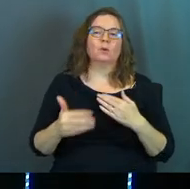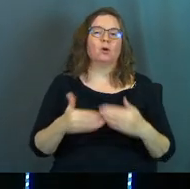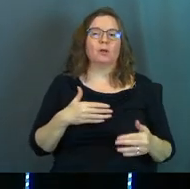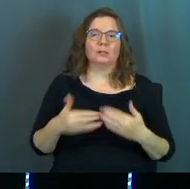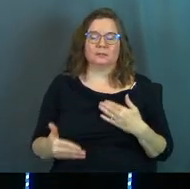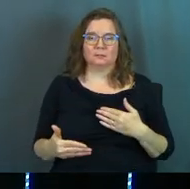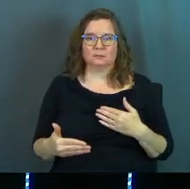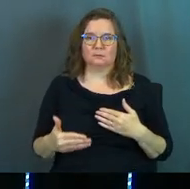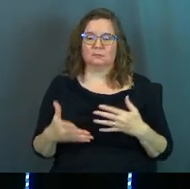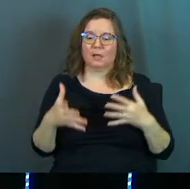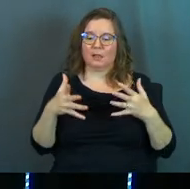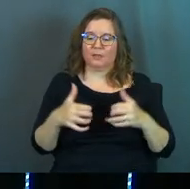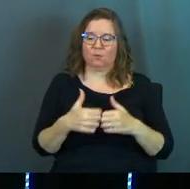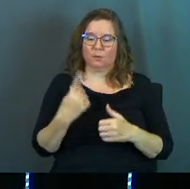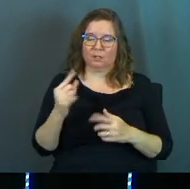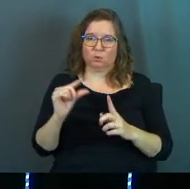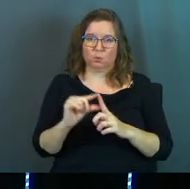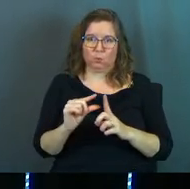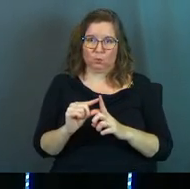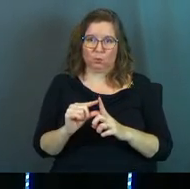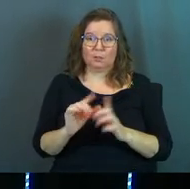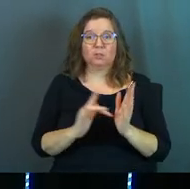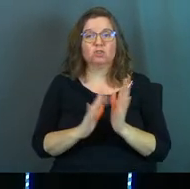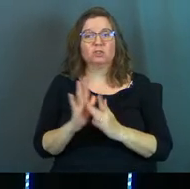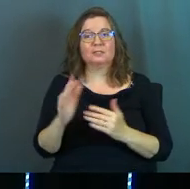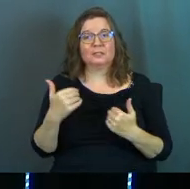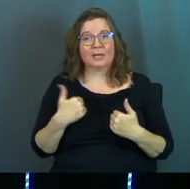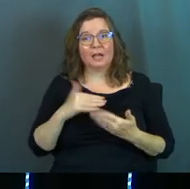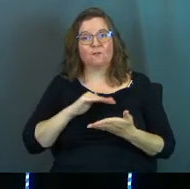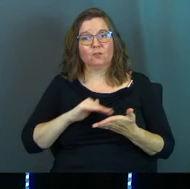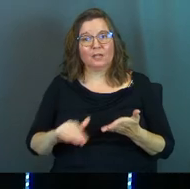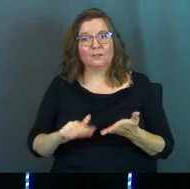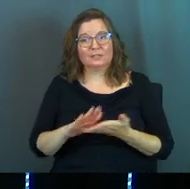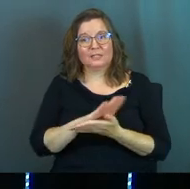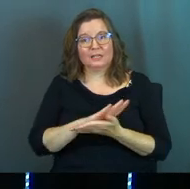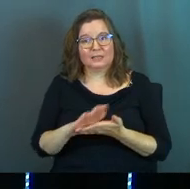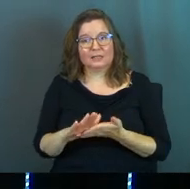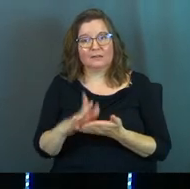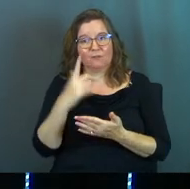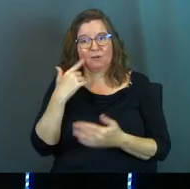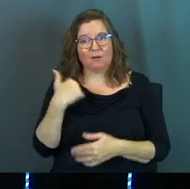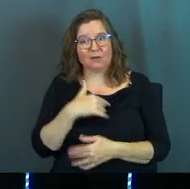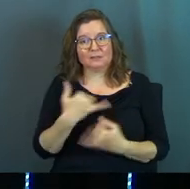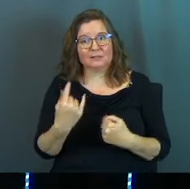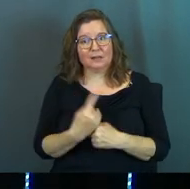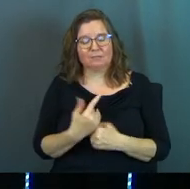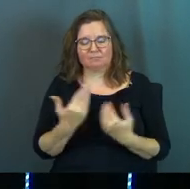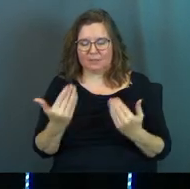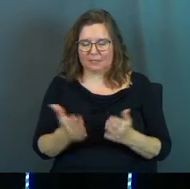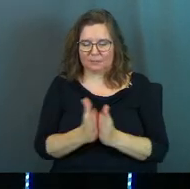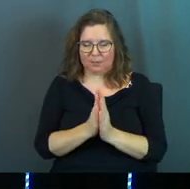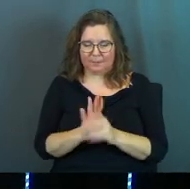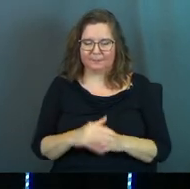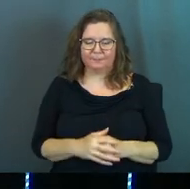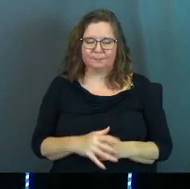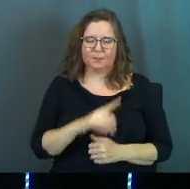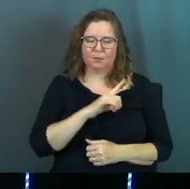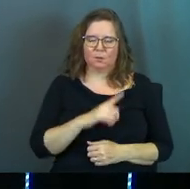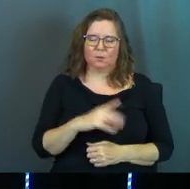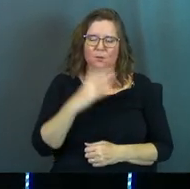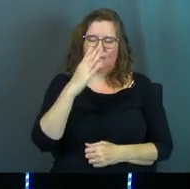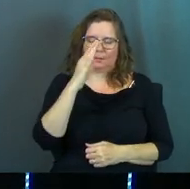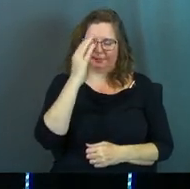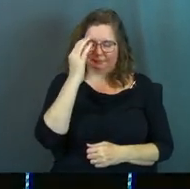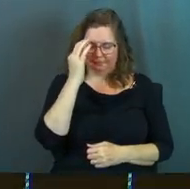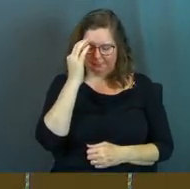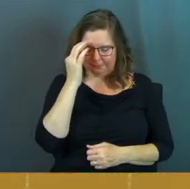regardless, just leave us with this word is that Jesus has forgiveness and a clean slate for us today. Let's pray. Lord God,